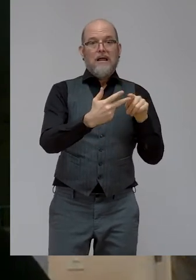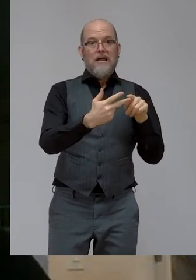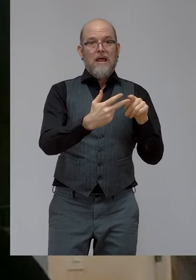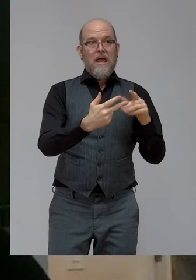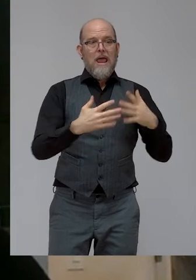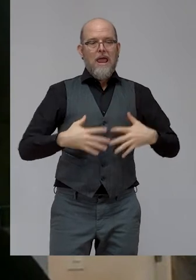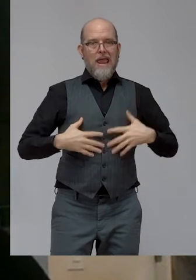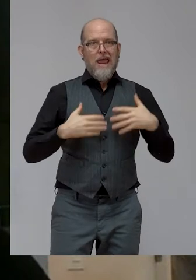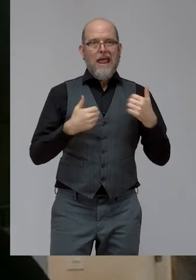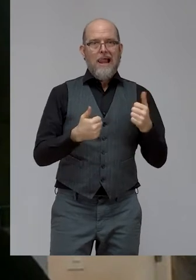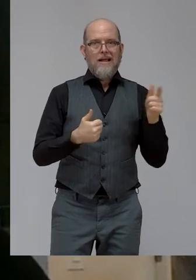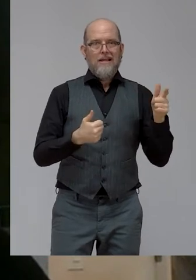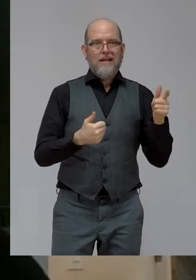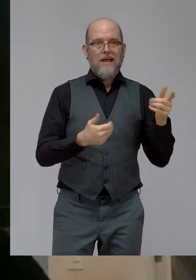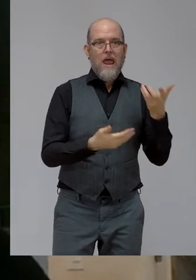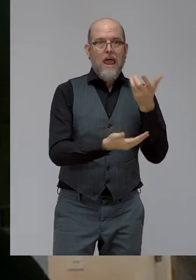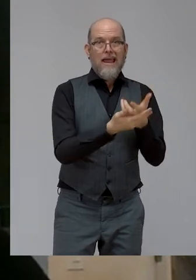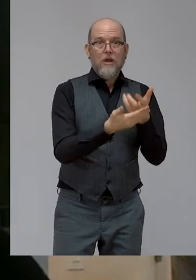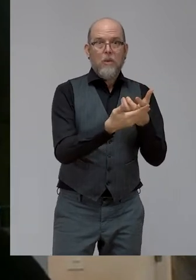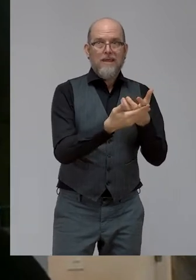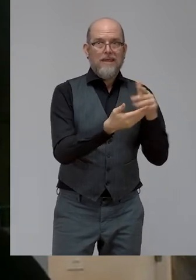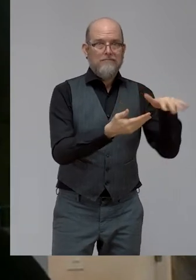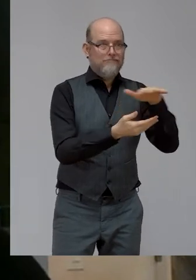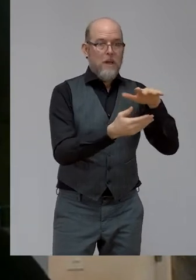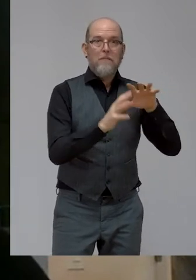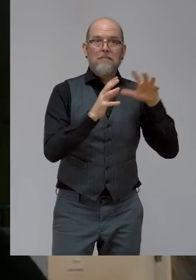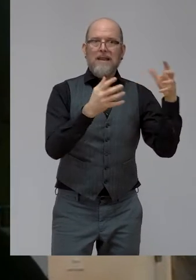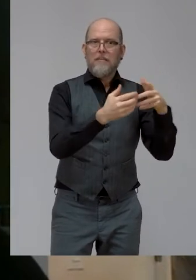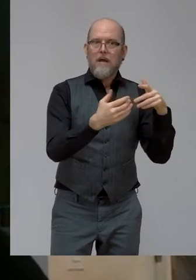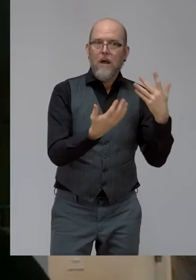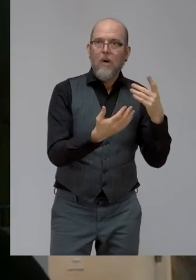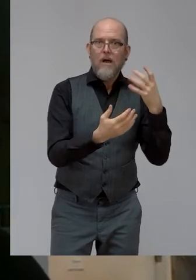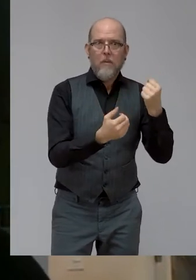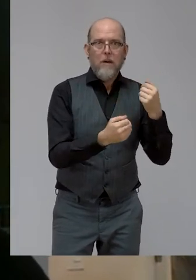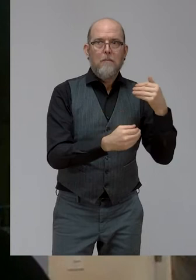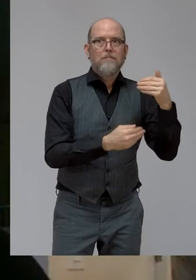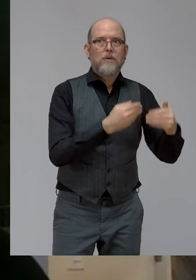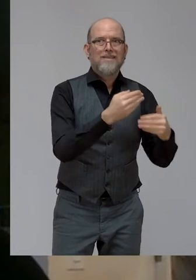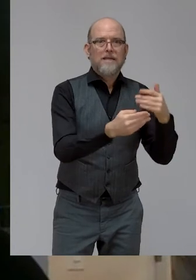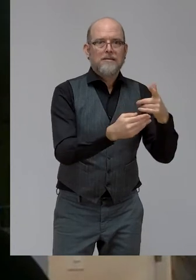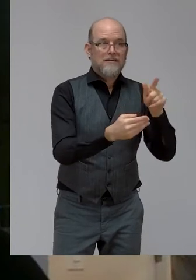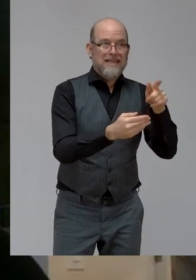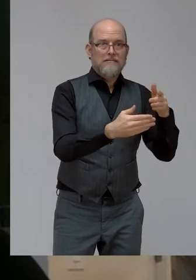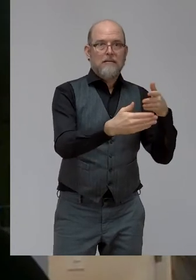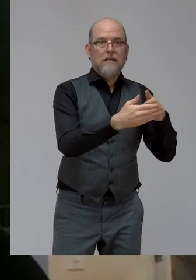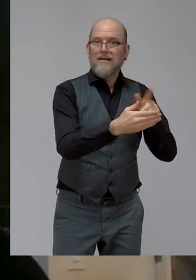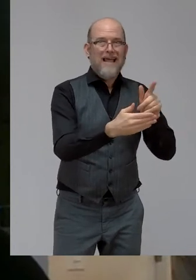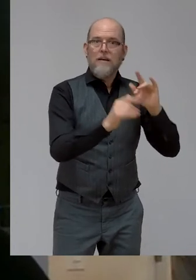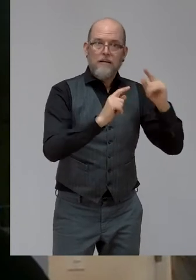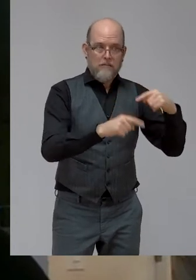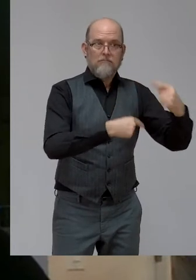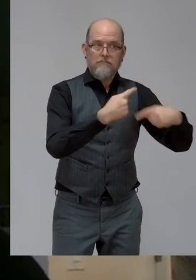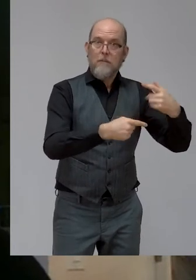inequality pandemic stymie progress, but rather to use it as a catalyst for our work collectively.